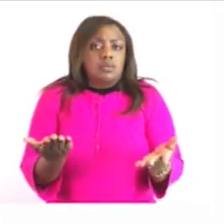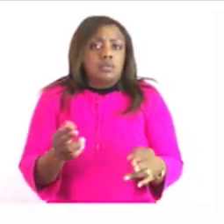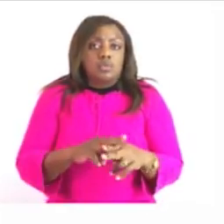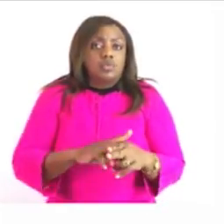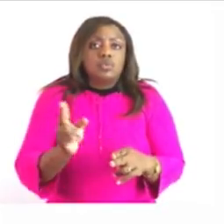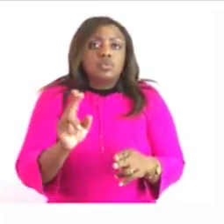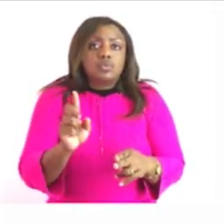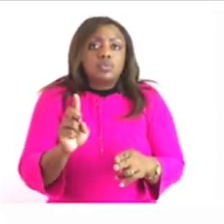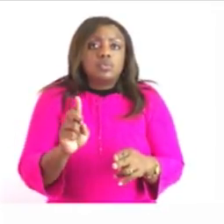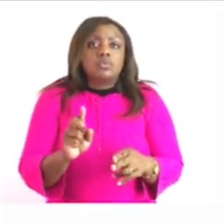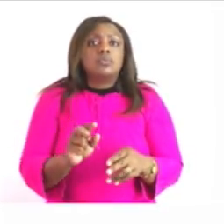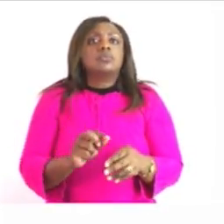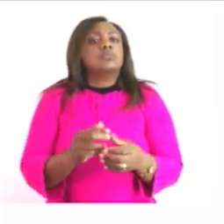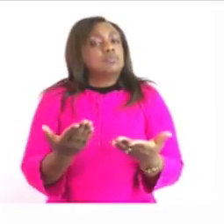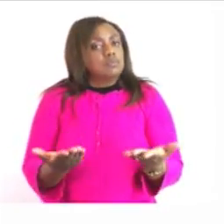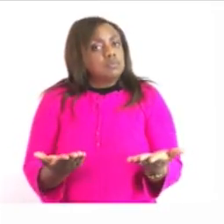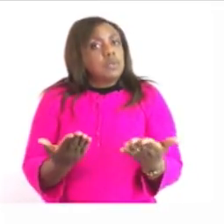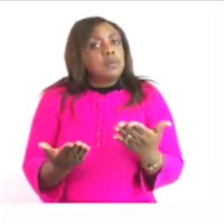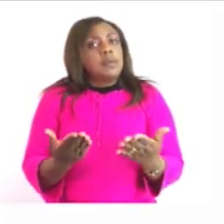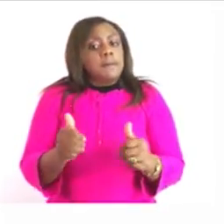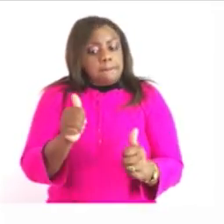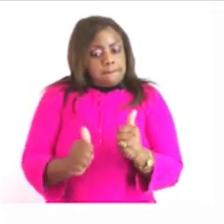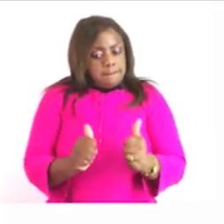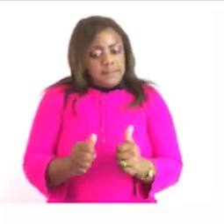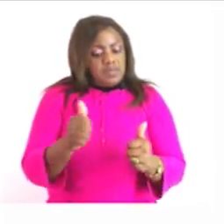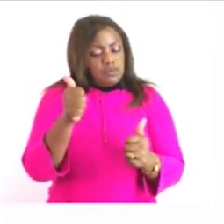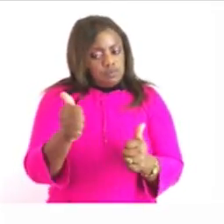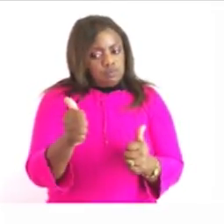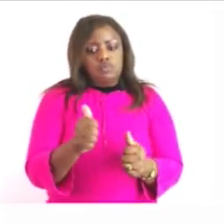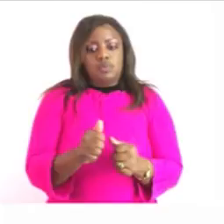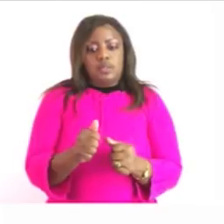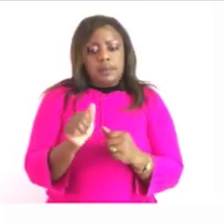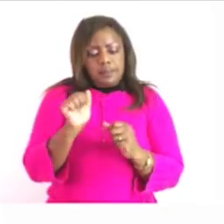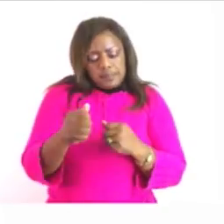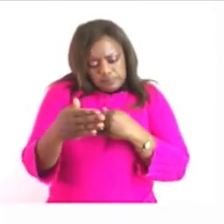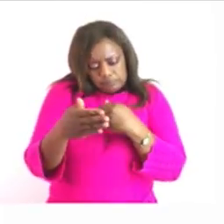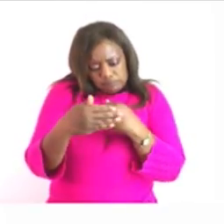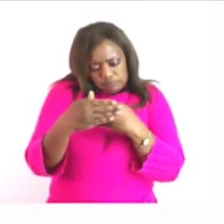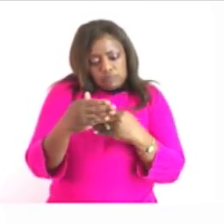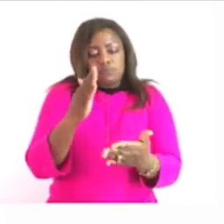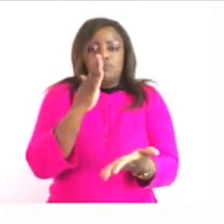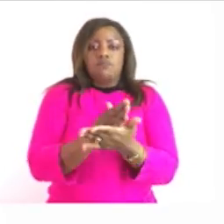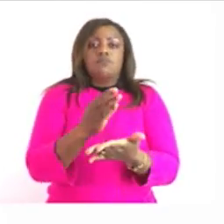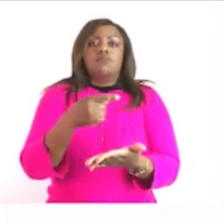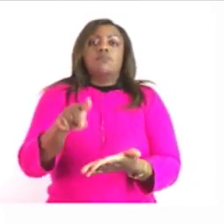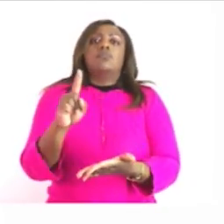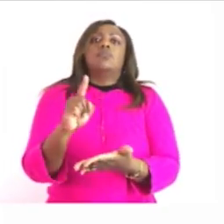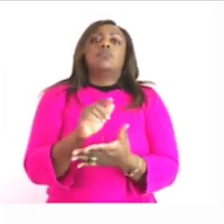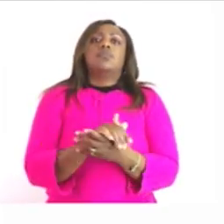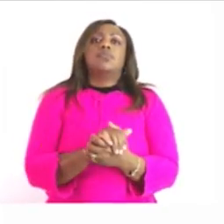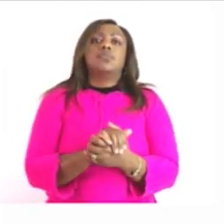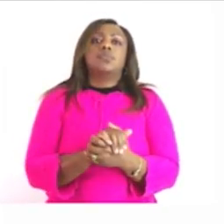if the estimate is good it means your estimate should be so close to the actual answer